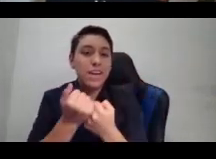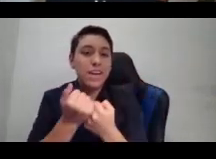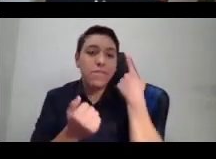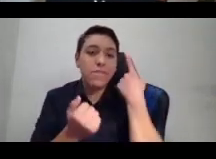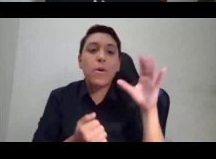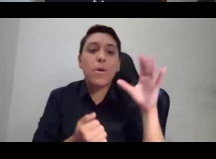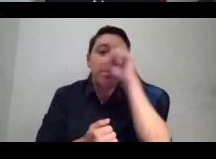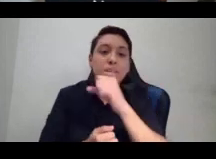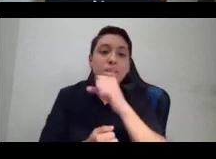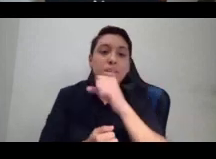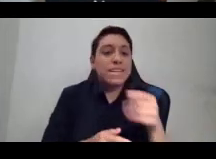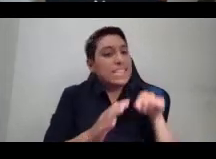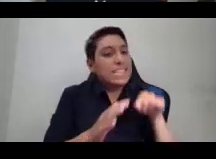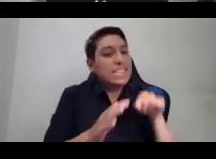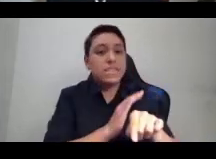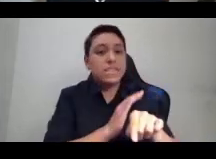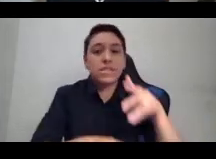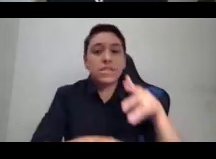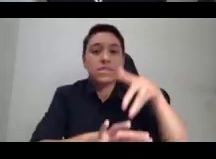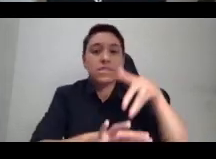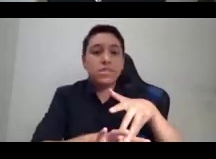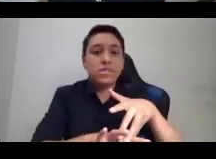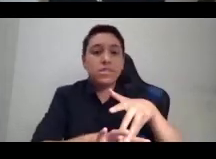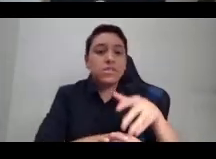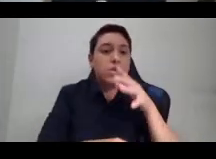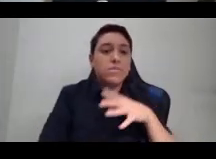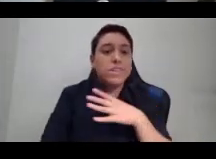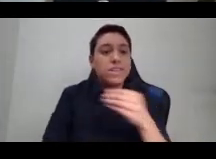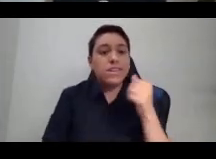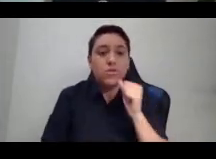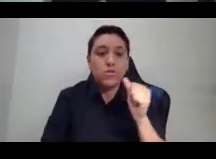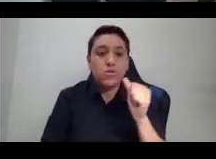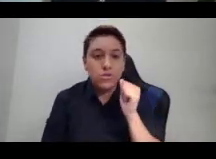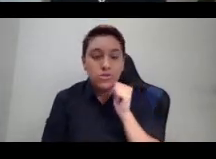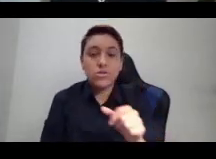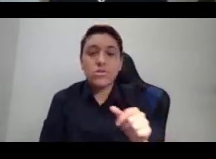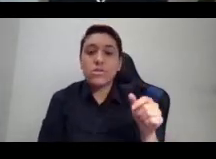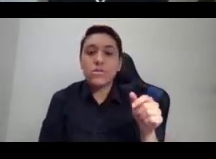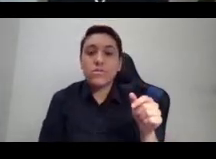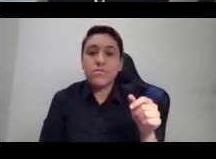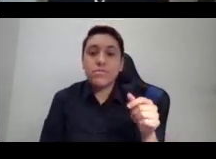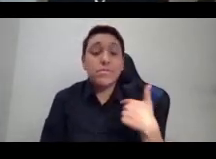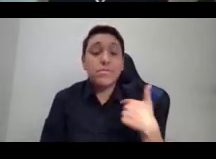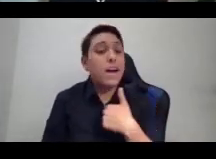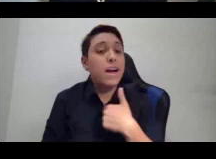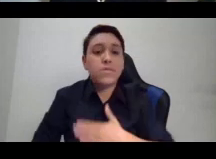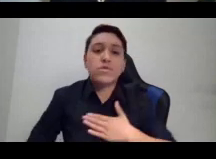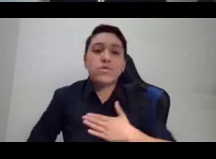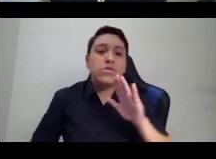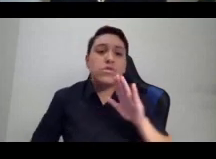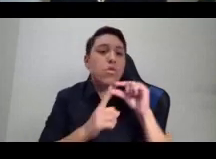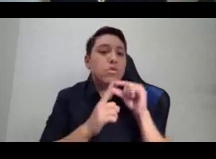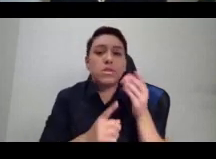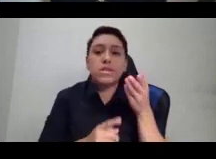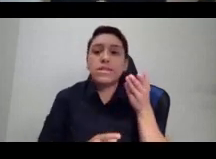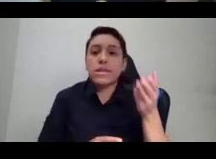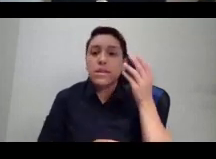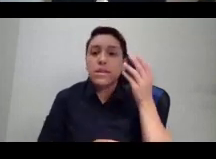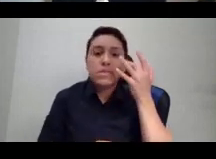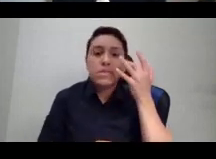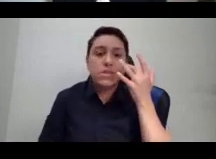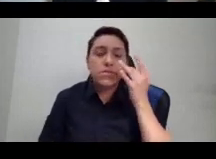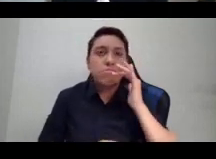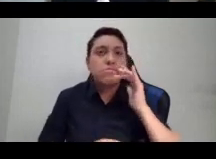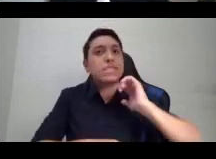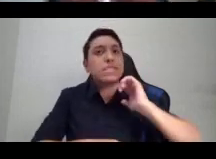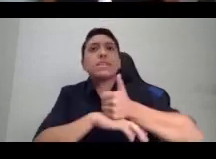women and girls. really appreciated her words there because they frame up so much